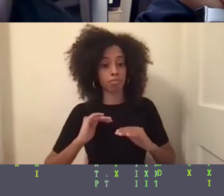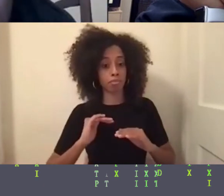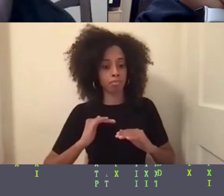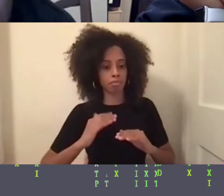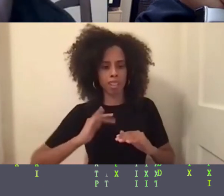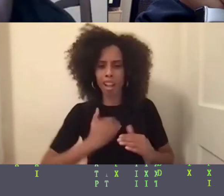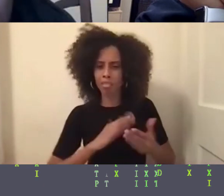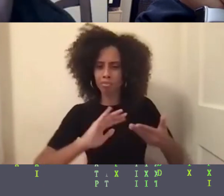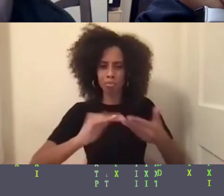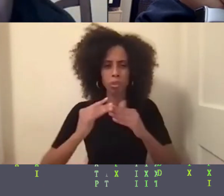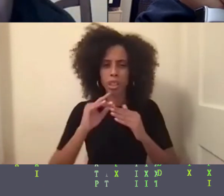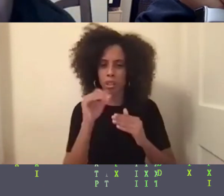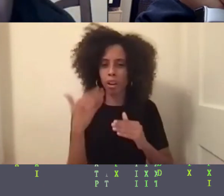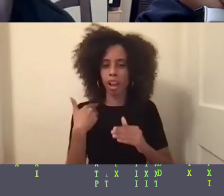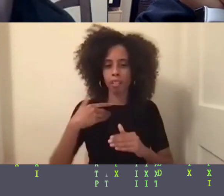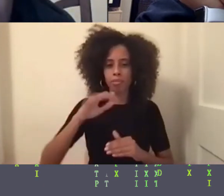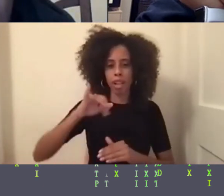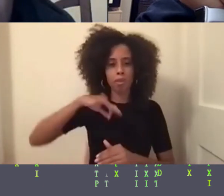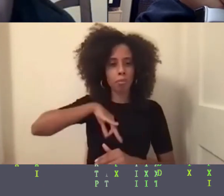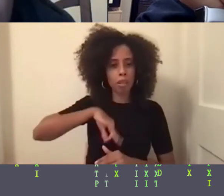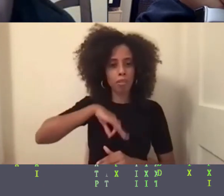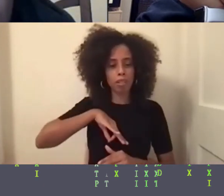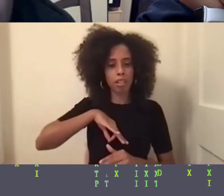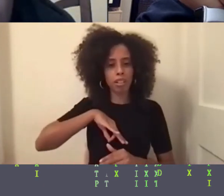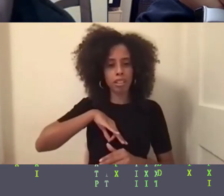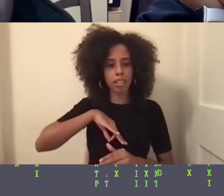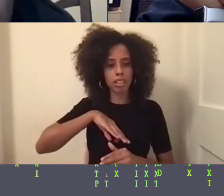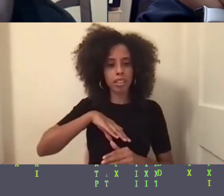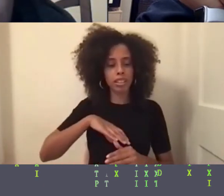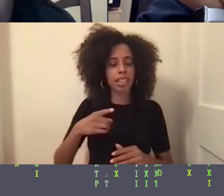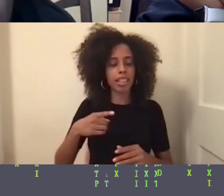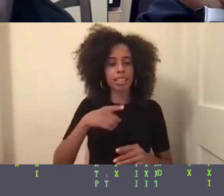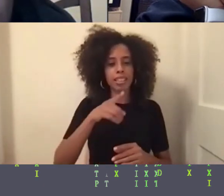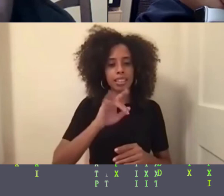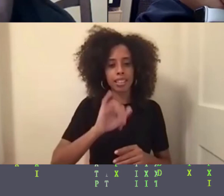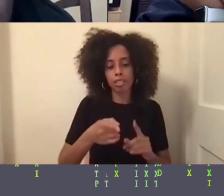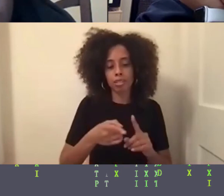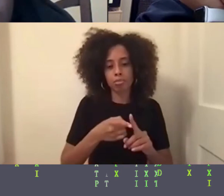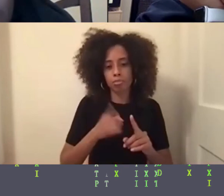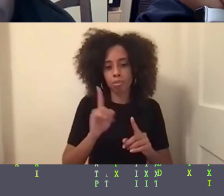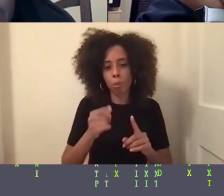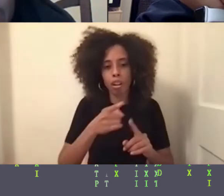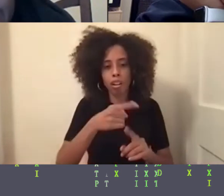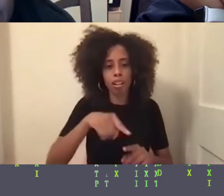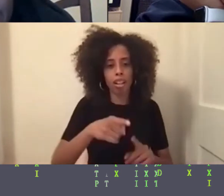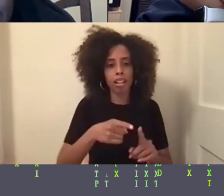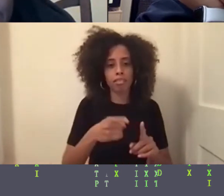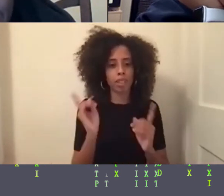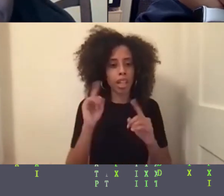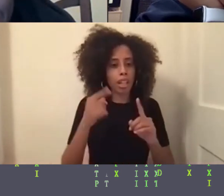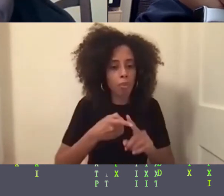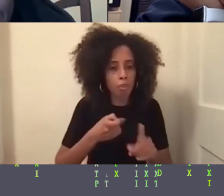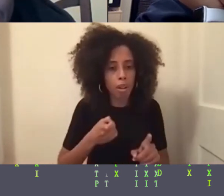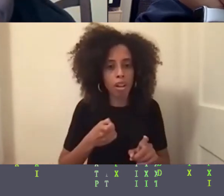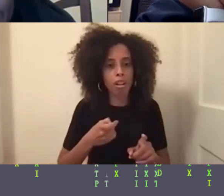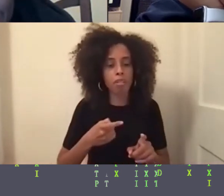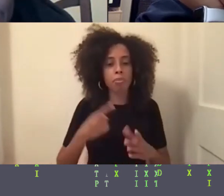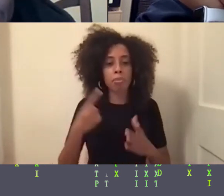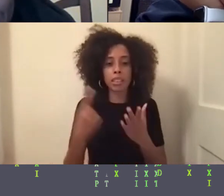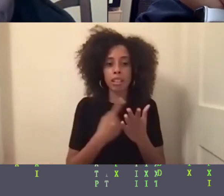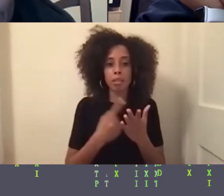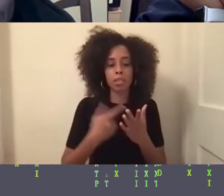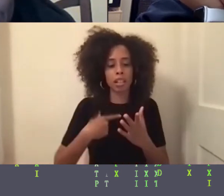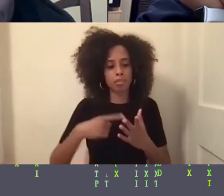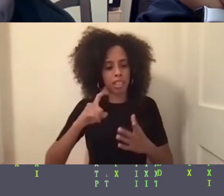they come from. Um, and so I think in one way I'm advantaged, but because of that, I sometimes have to check myself and realize that not everybody in our